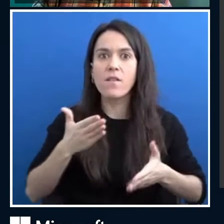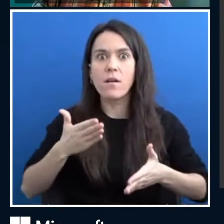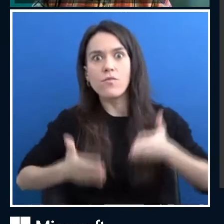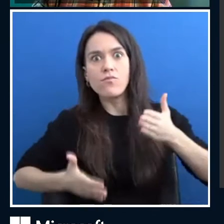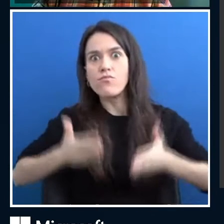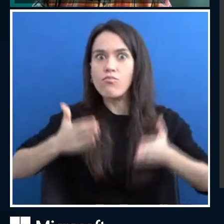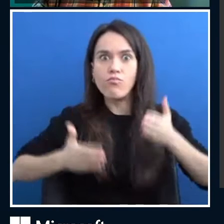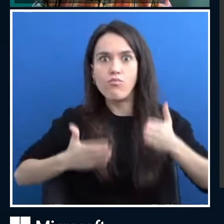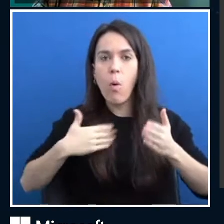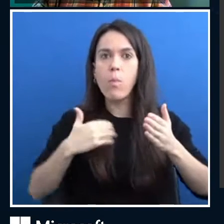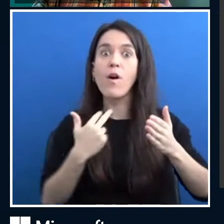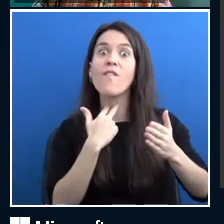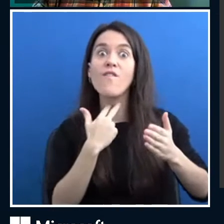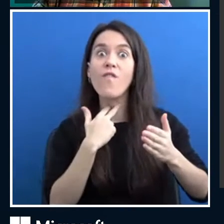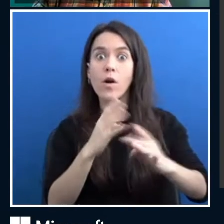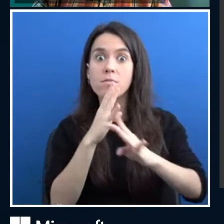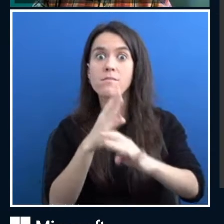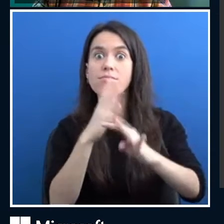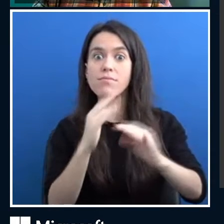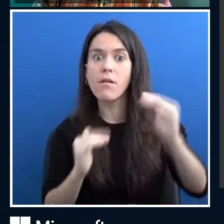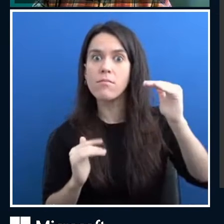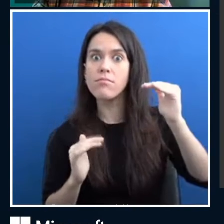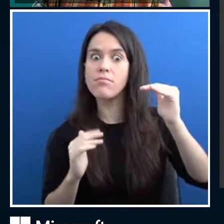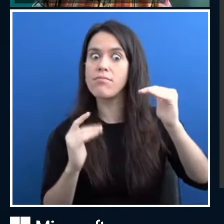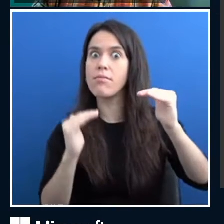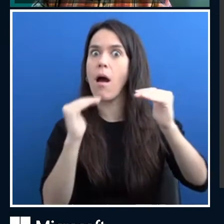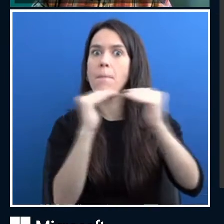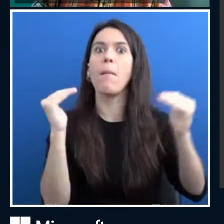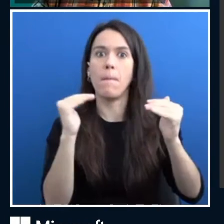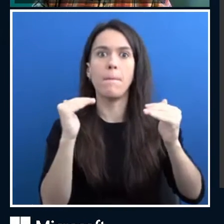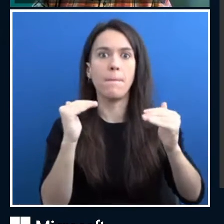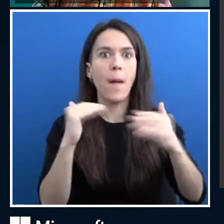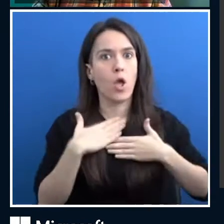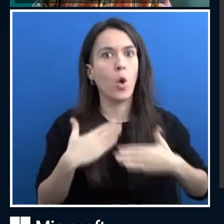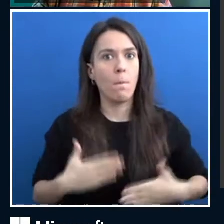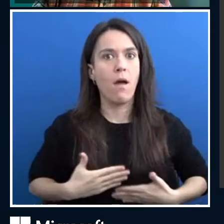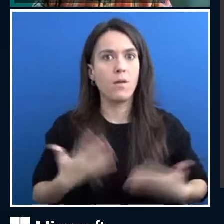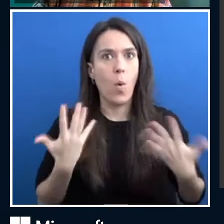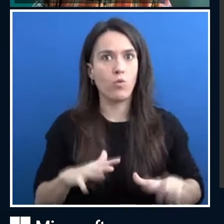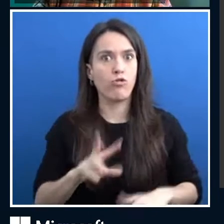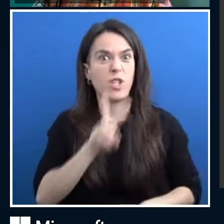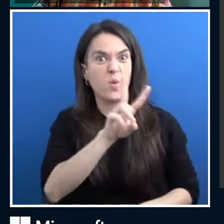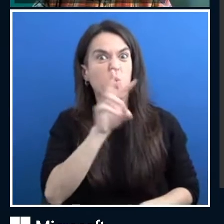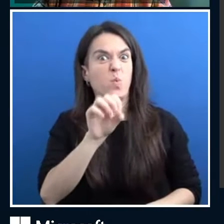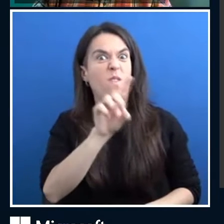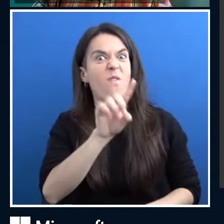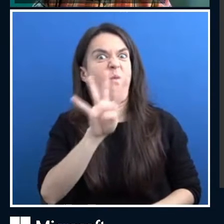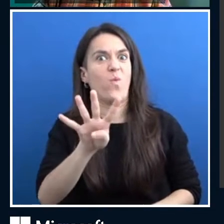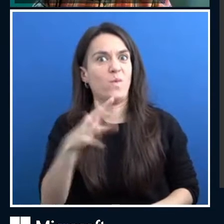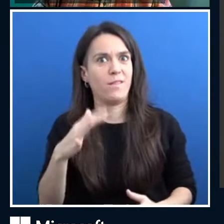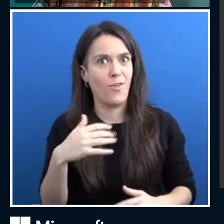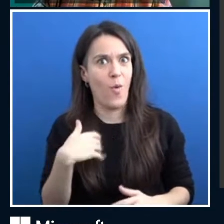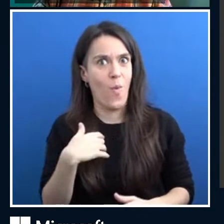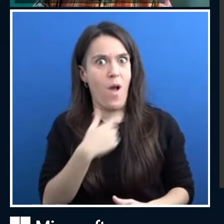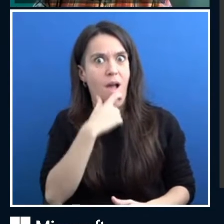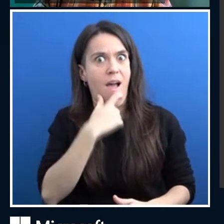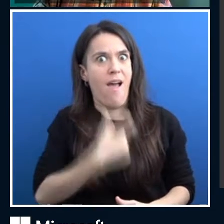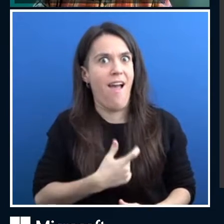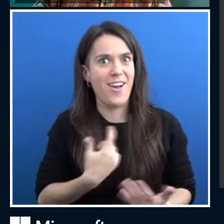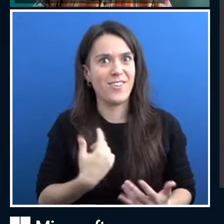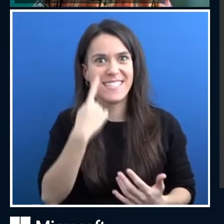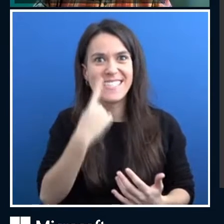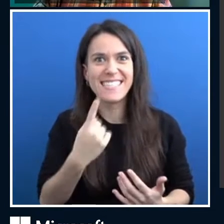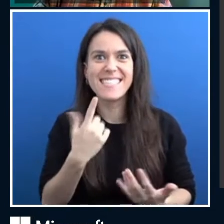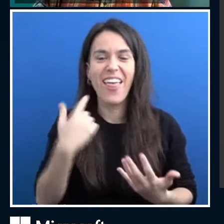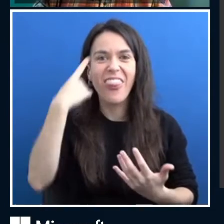through research data sets, which was a really, you know, incredible way, because, you know, it's one of those ones, there's always that joke video, isn't there, of people